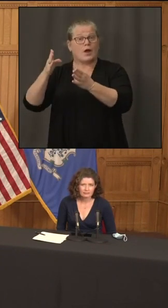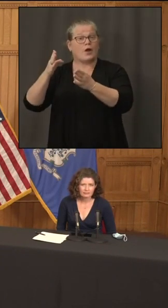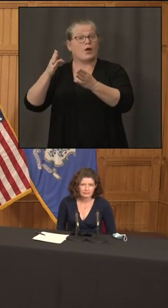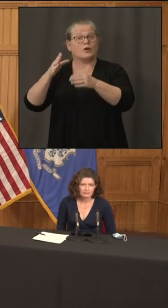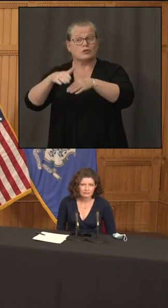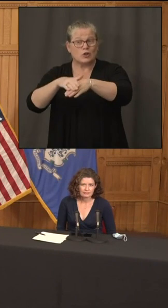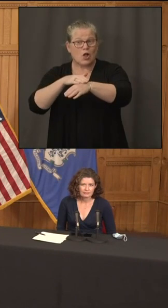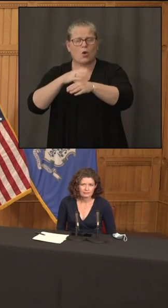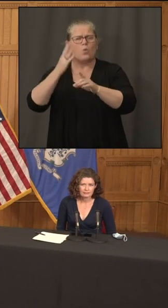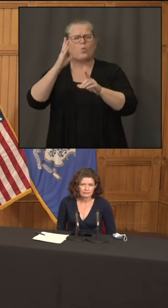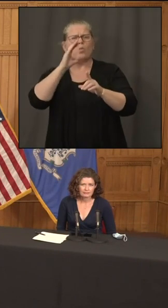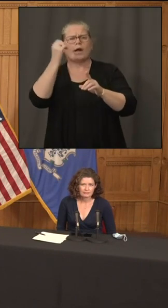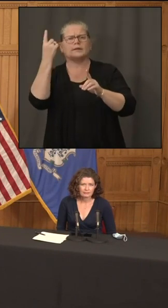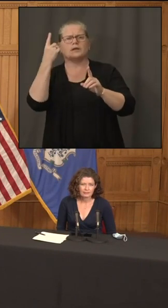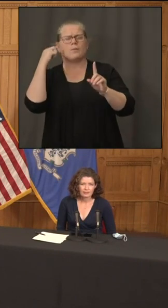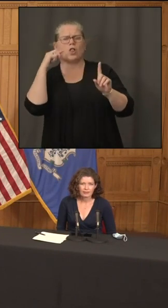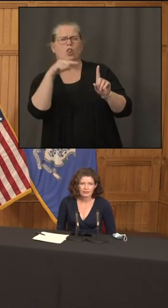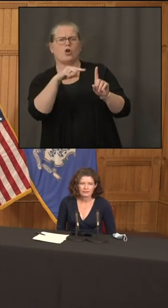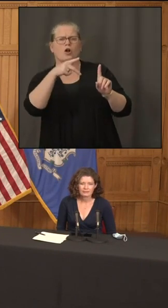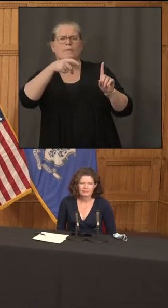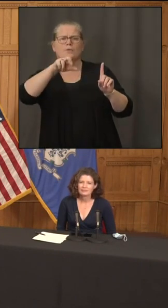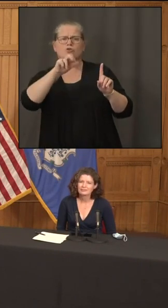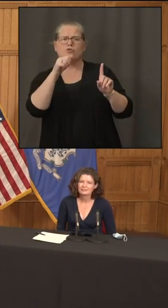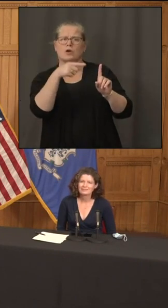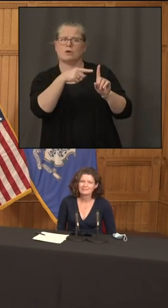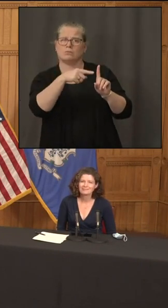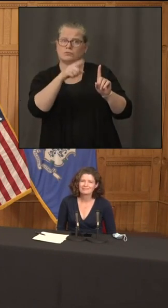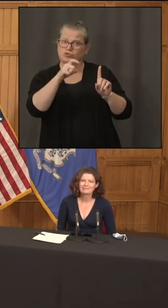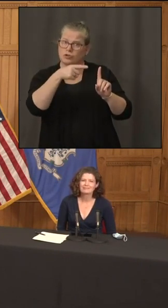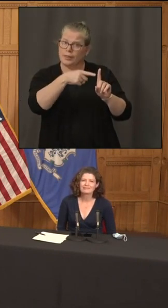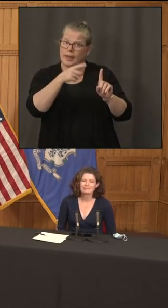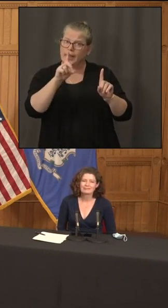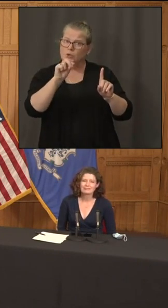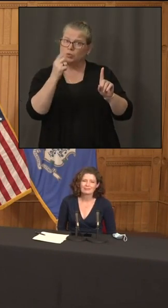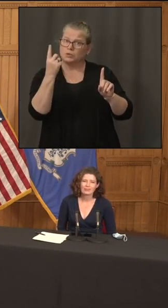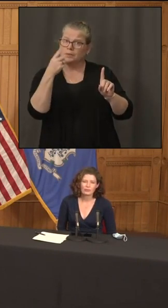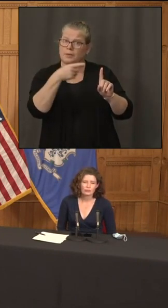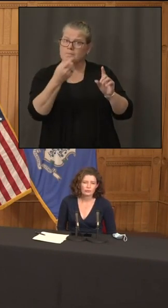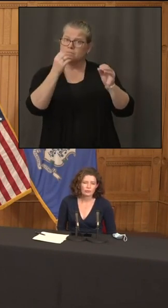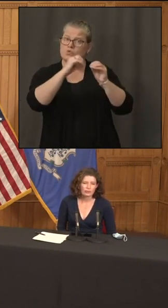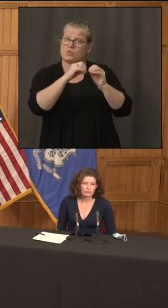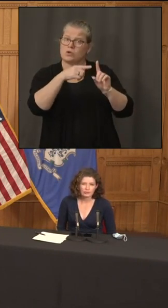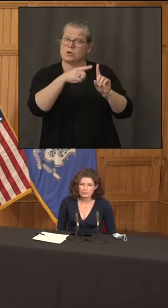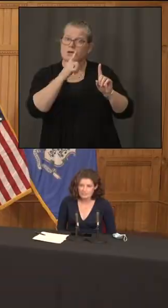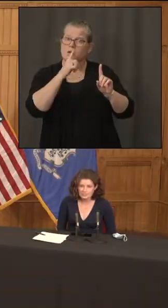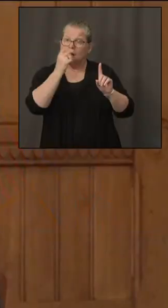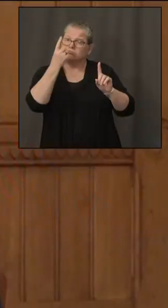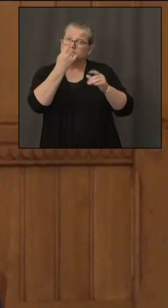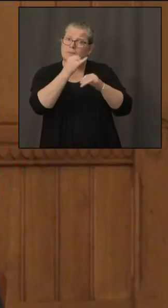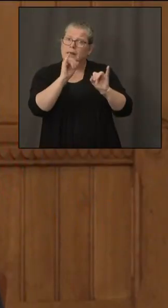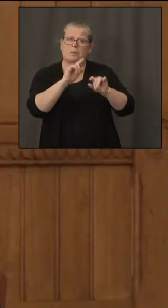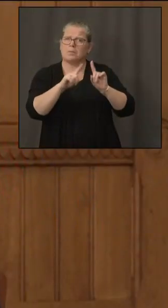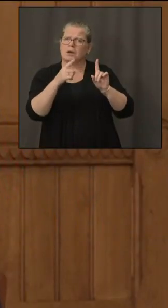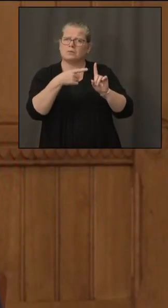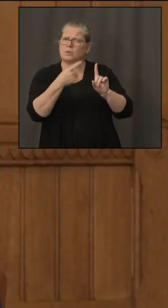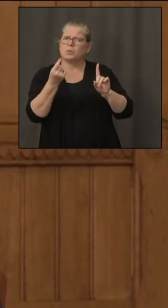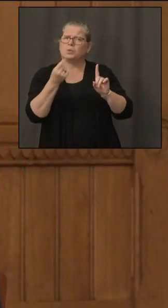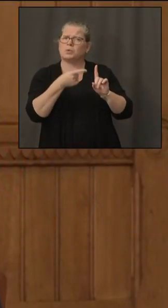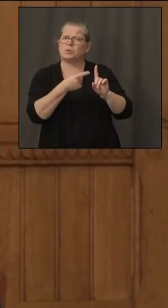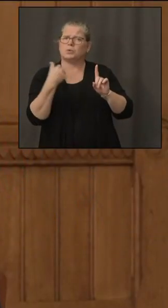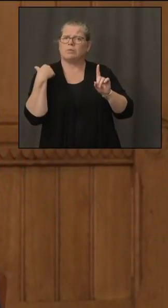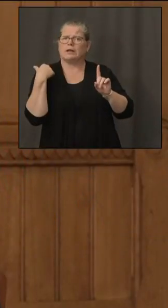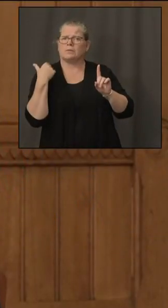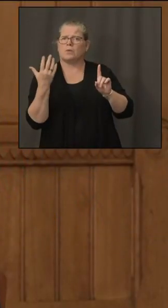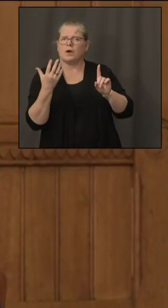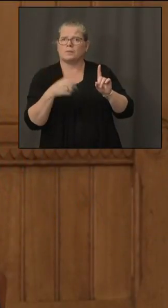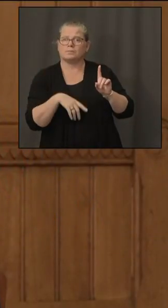what pura did even if it is an independent organization well pura decisions are also appealable to